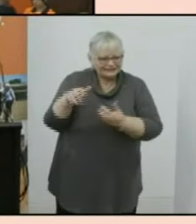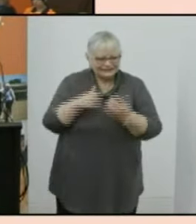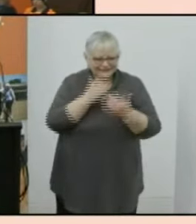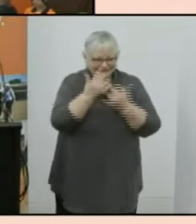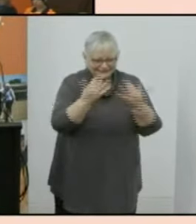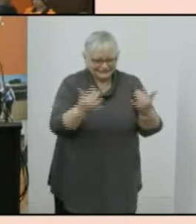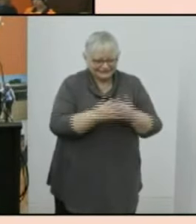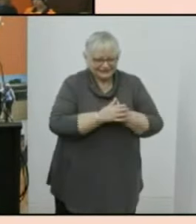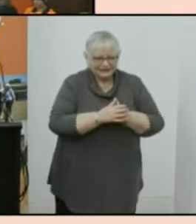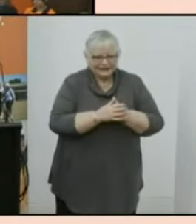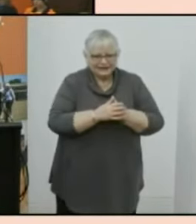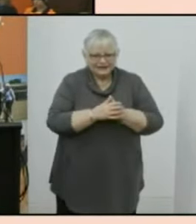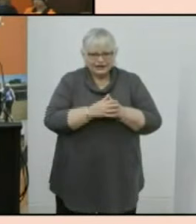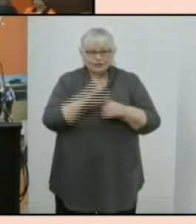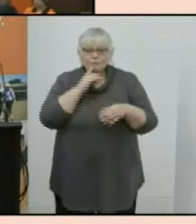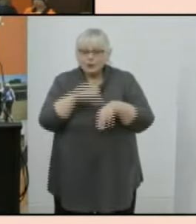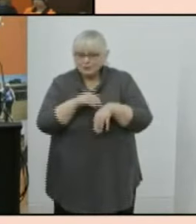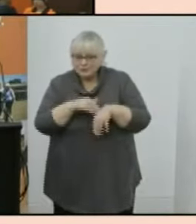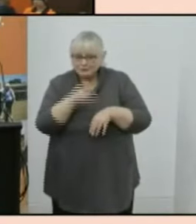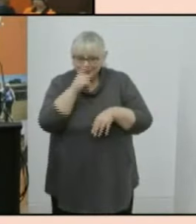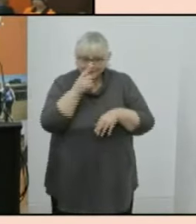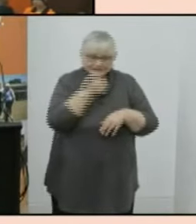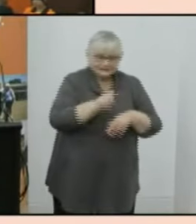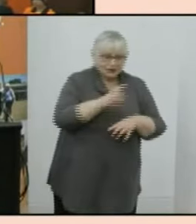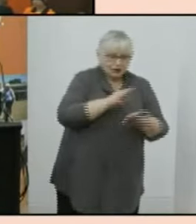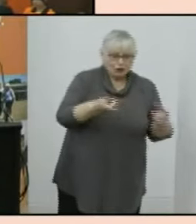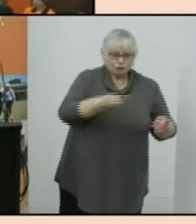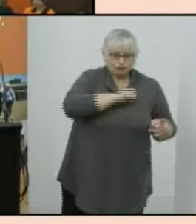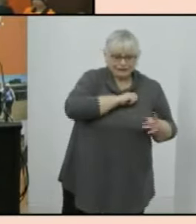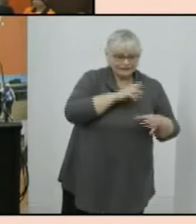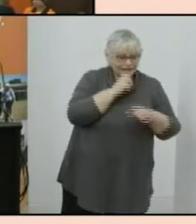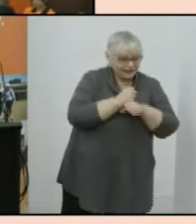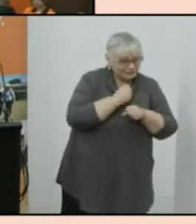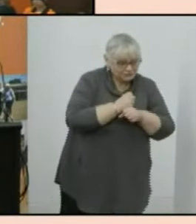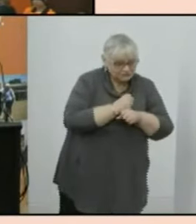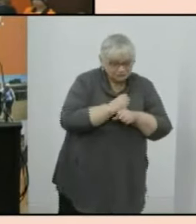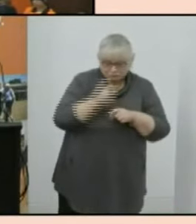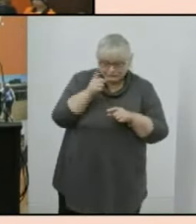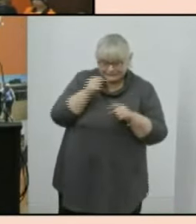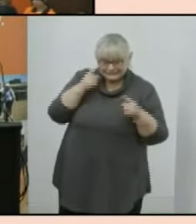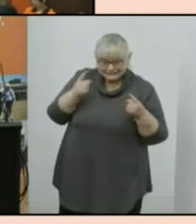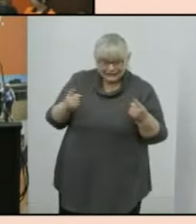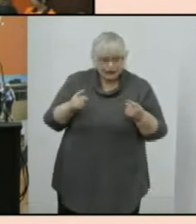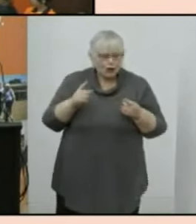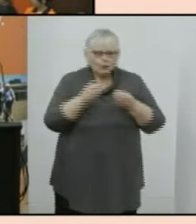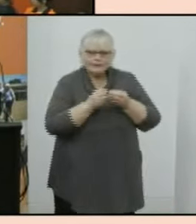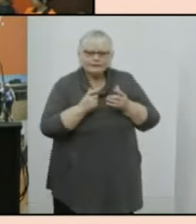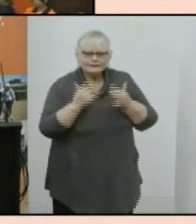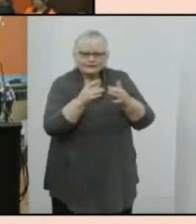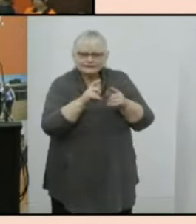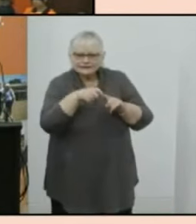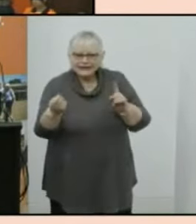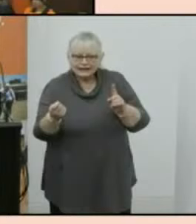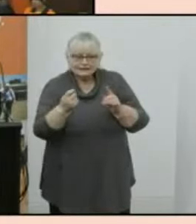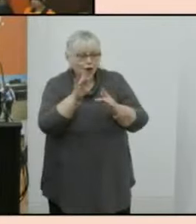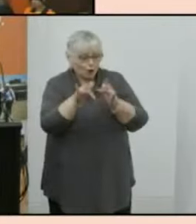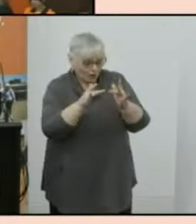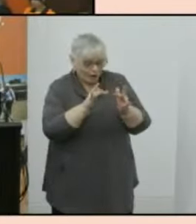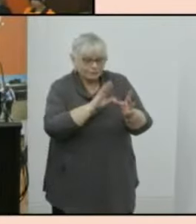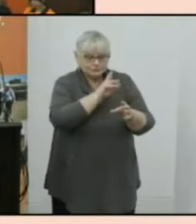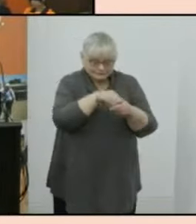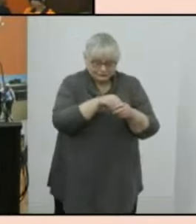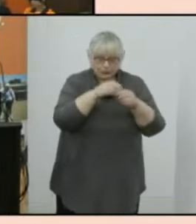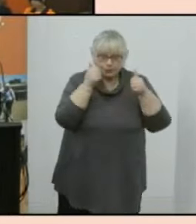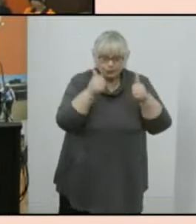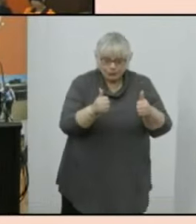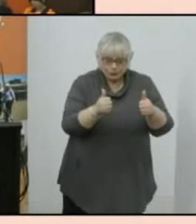trust in government in Australia and whether it's reflected here at all and I wonder what the next innovation in the census is given that online participation is